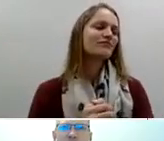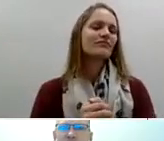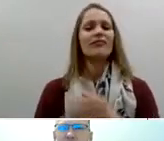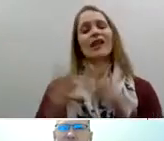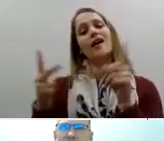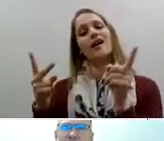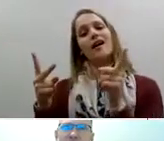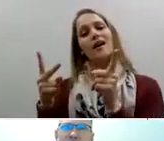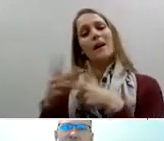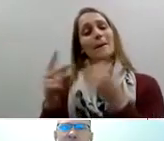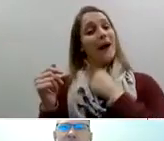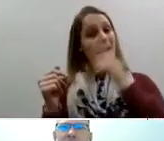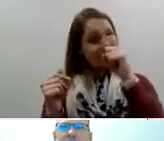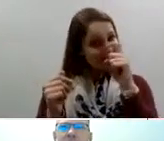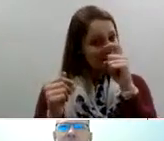the light